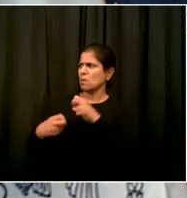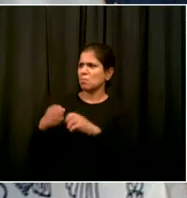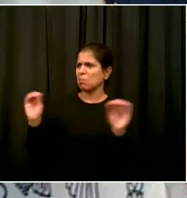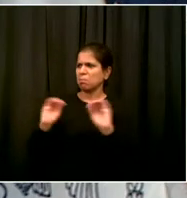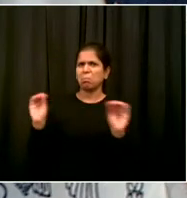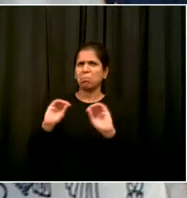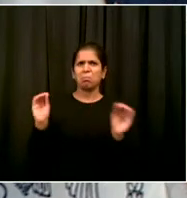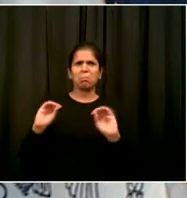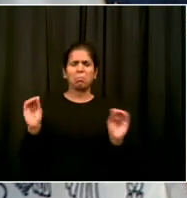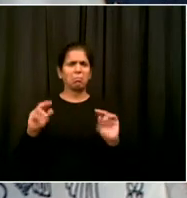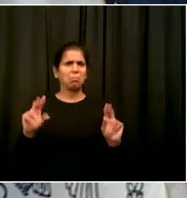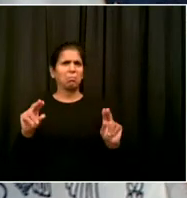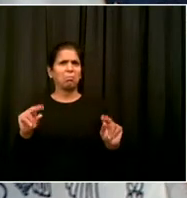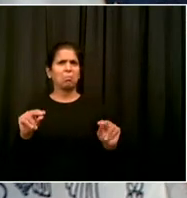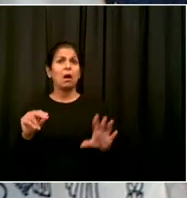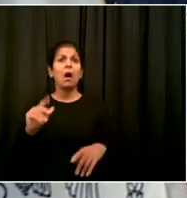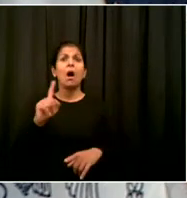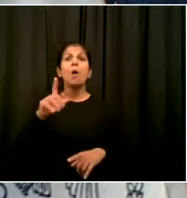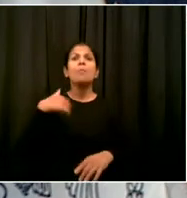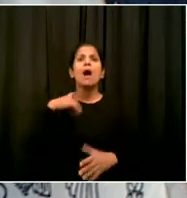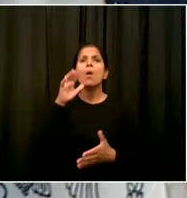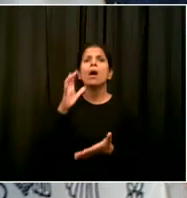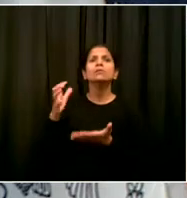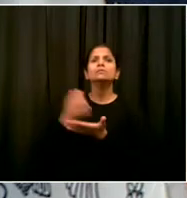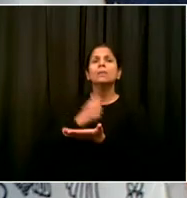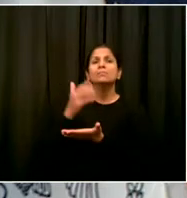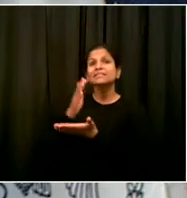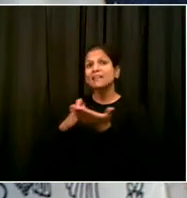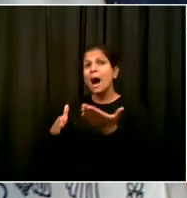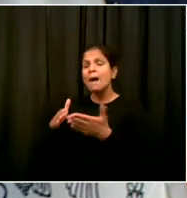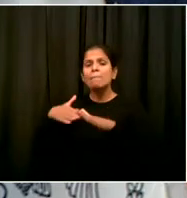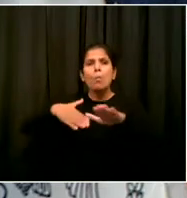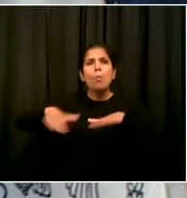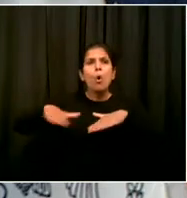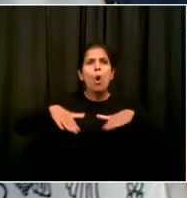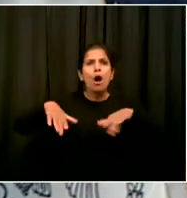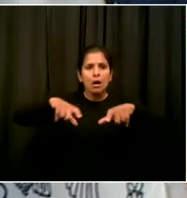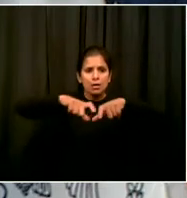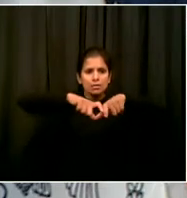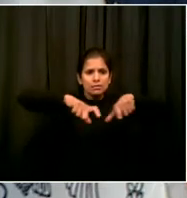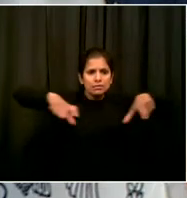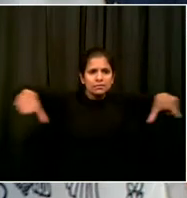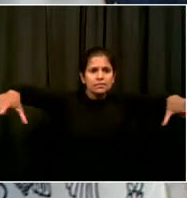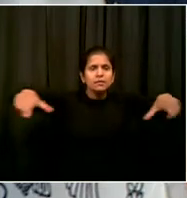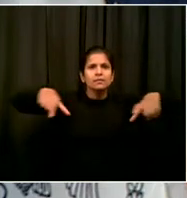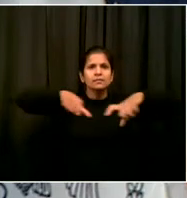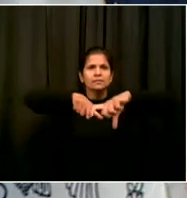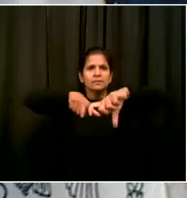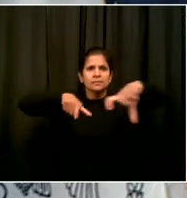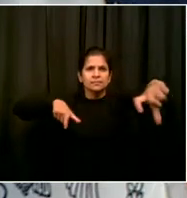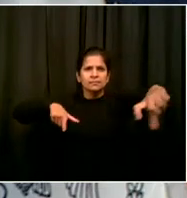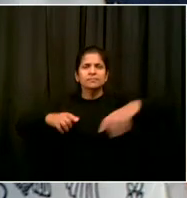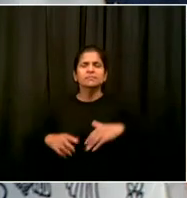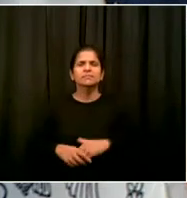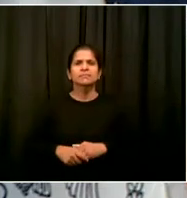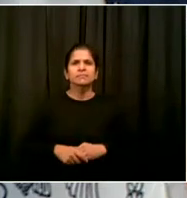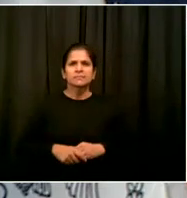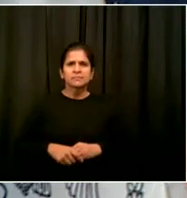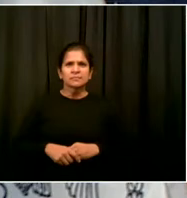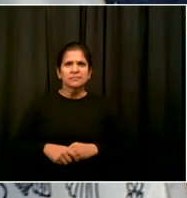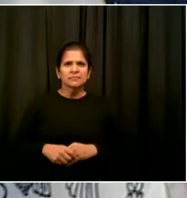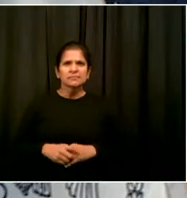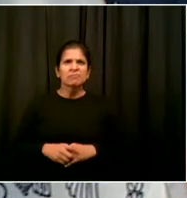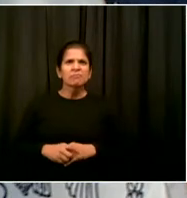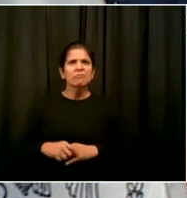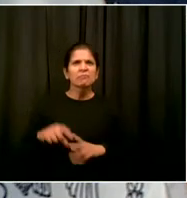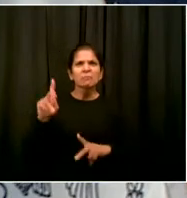And people are going to want it, I really believe. I think there's going to be a real desire of people to go and take advantage of this opportunity to shop locally. But